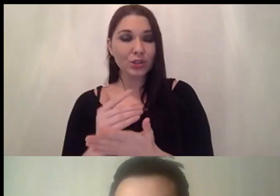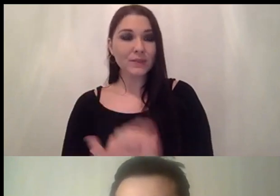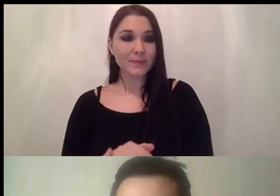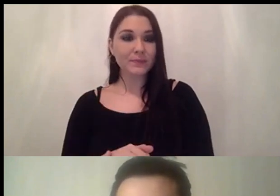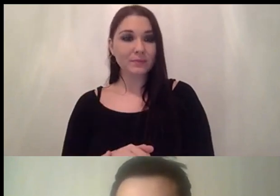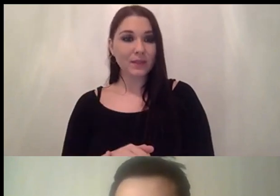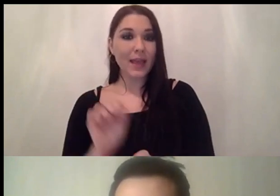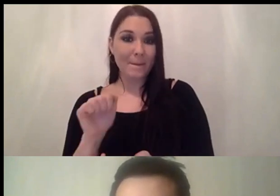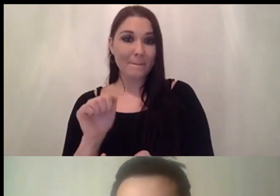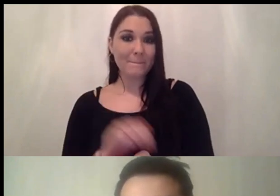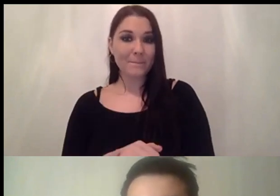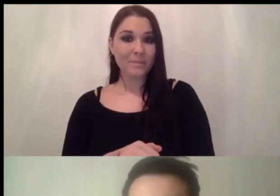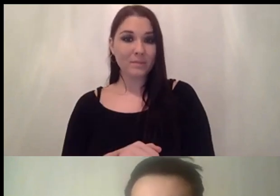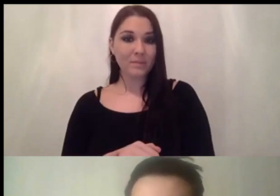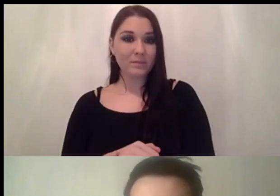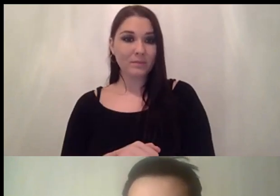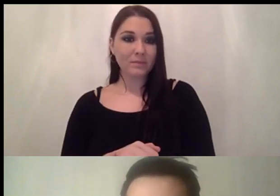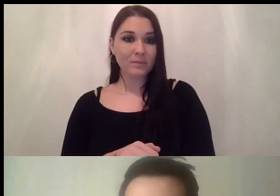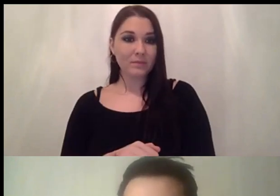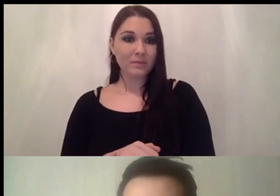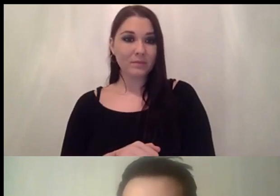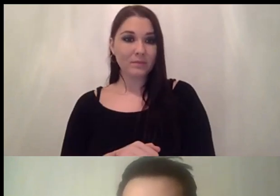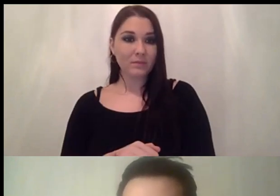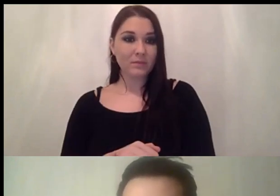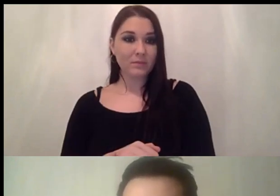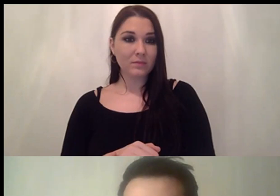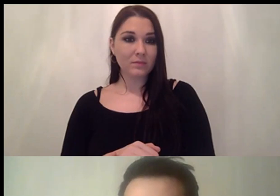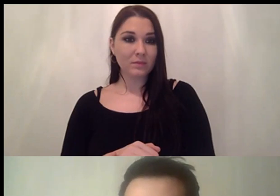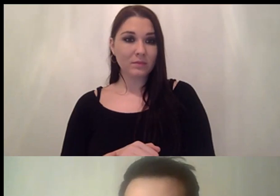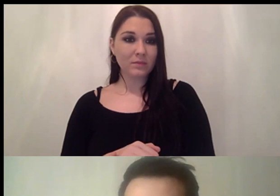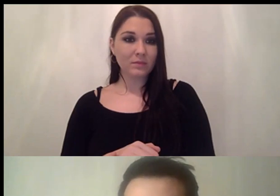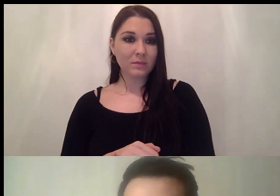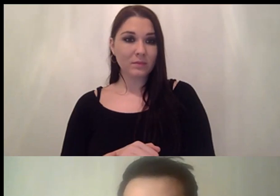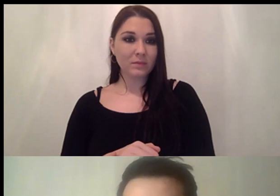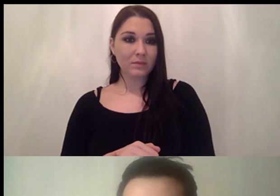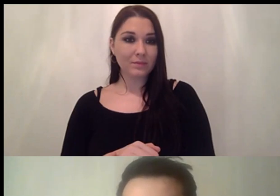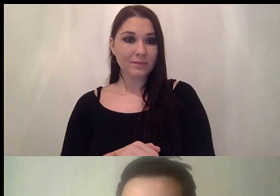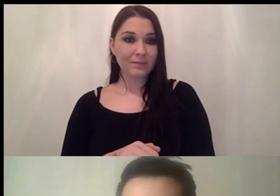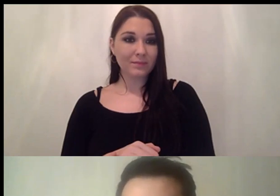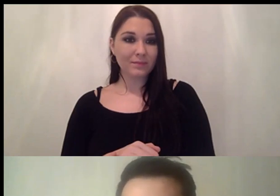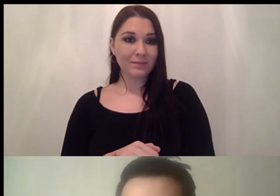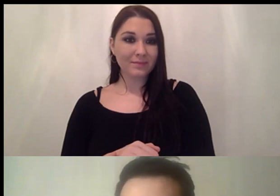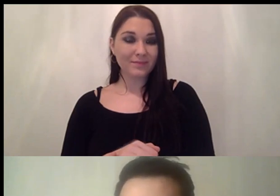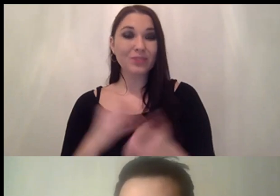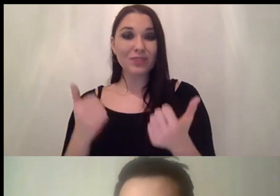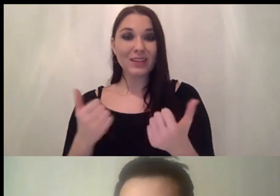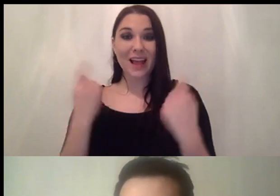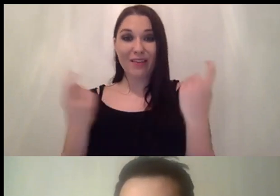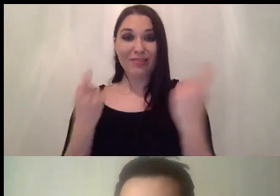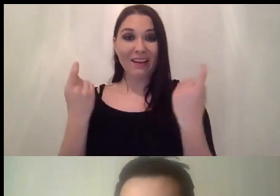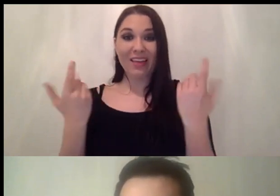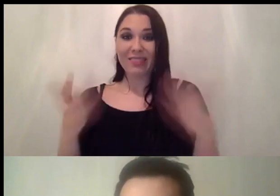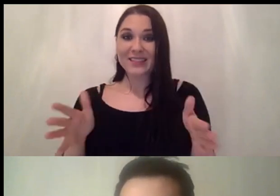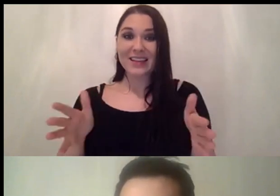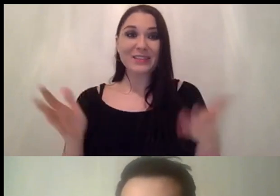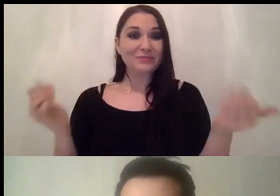excellent um well look i think that's that's going to do us for for tonight's